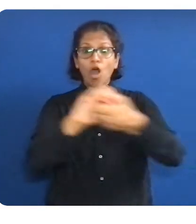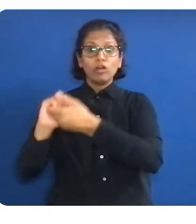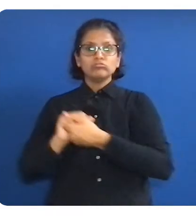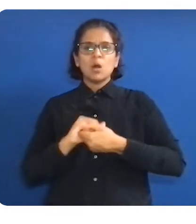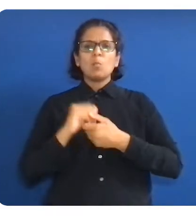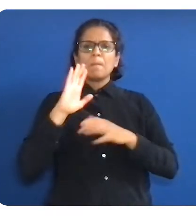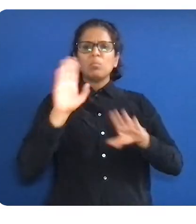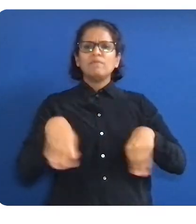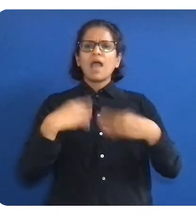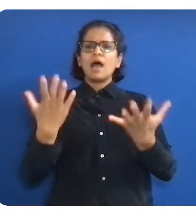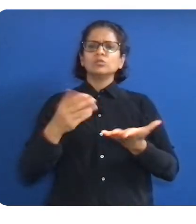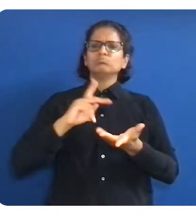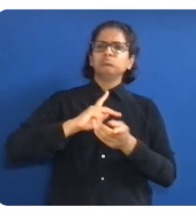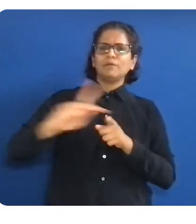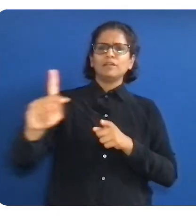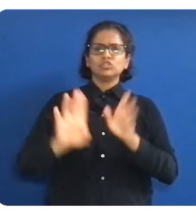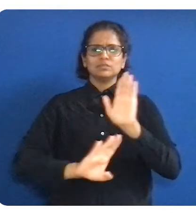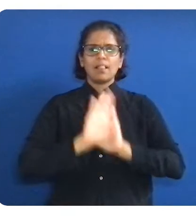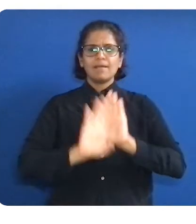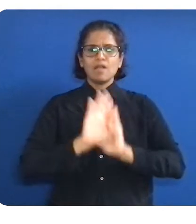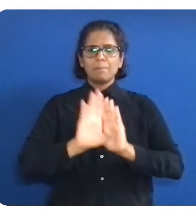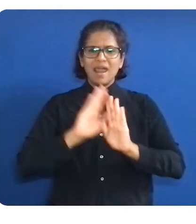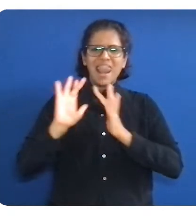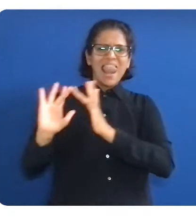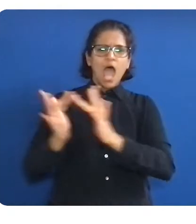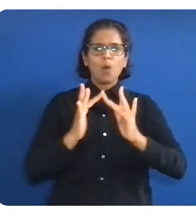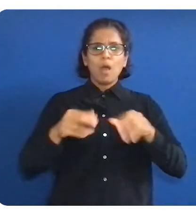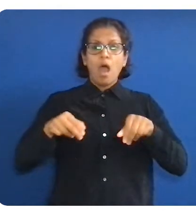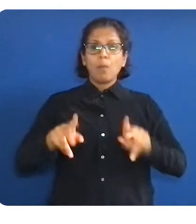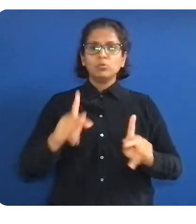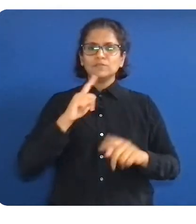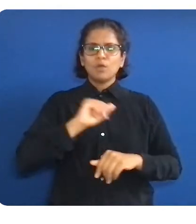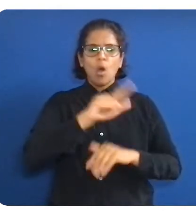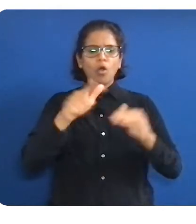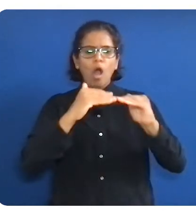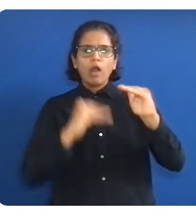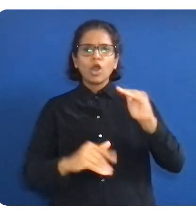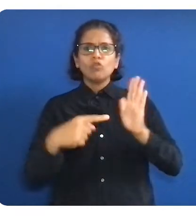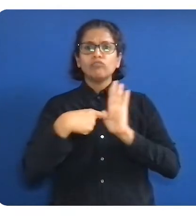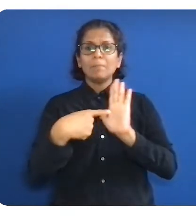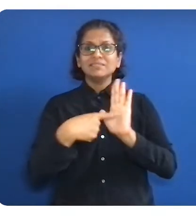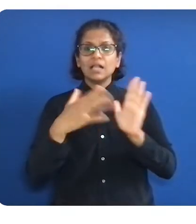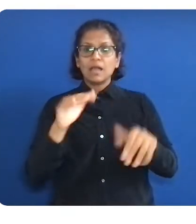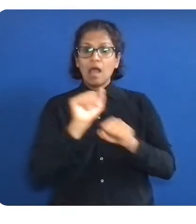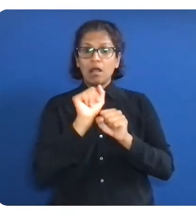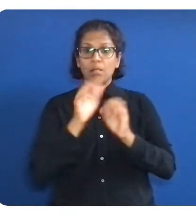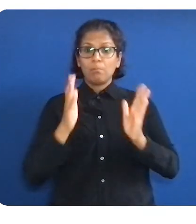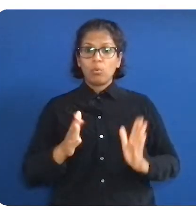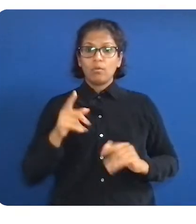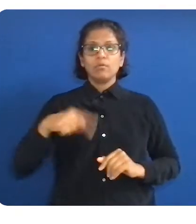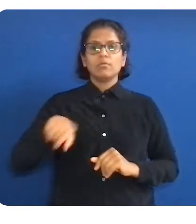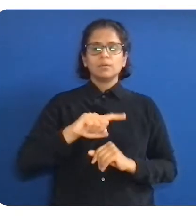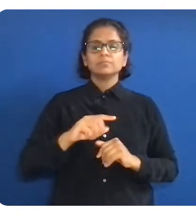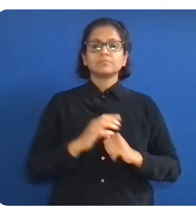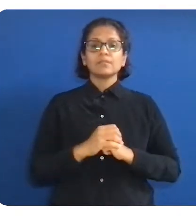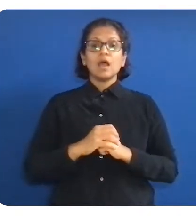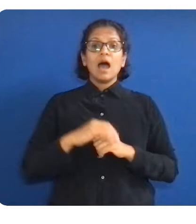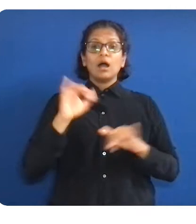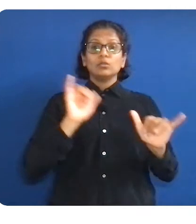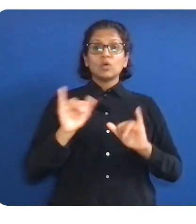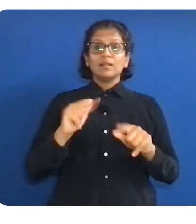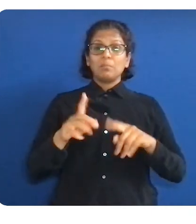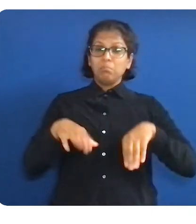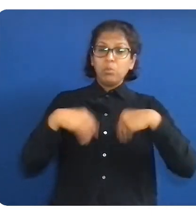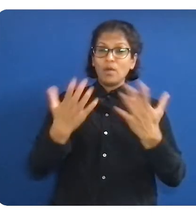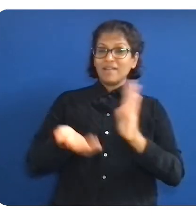as I described earlier. We've been very open about our successes and our challenges, and I invite you to explore